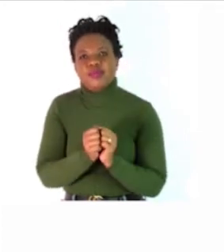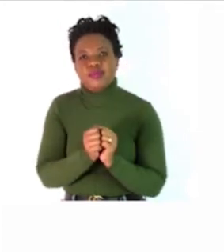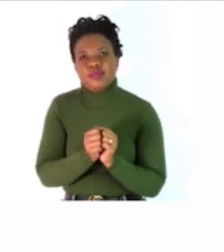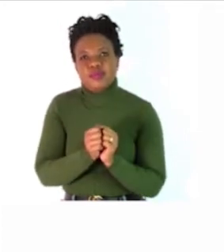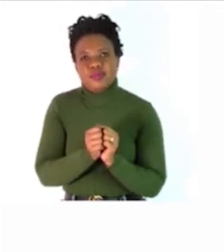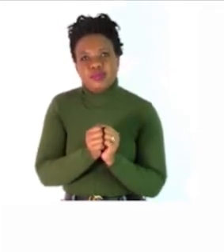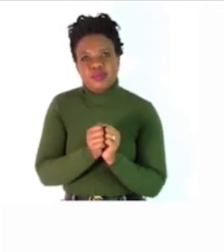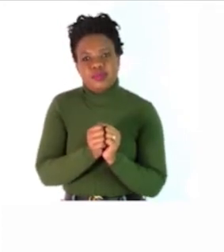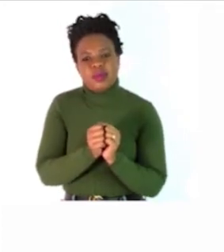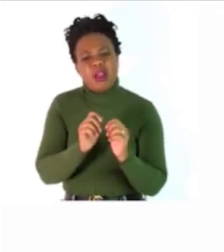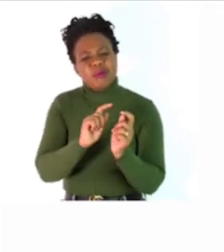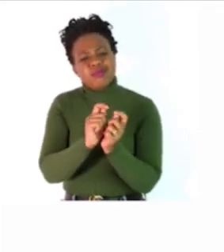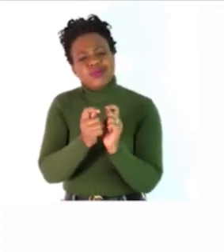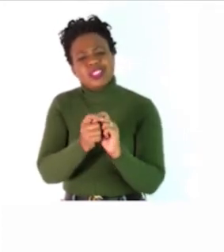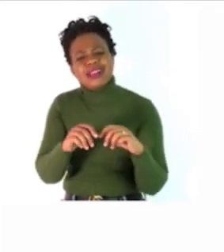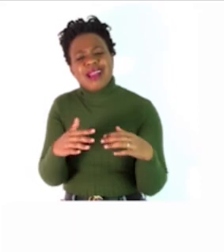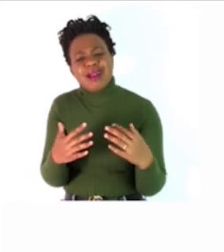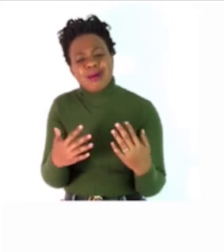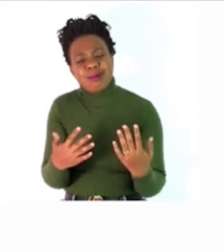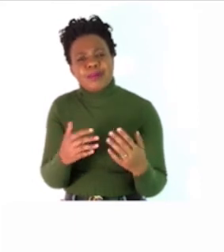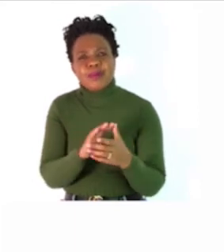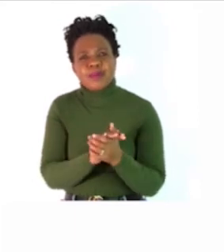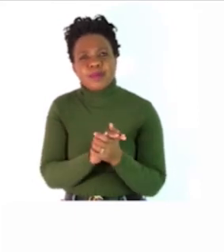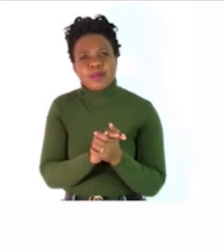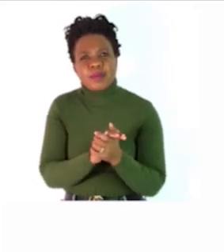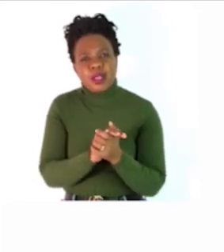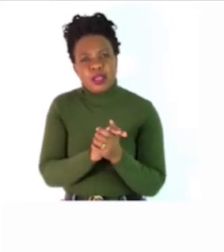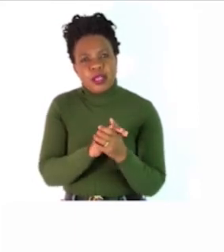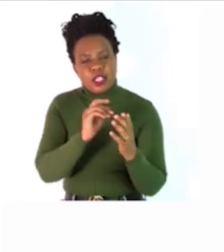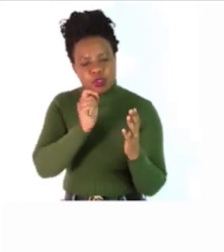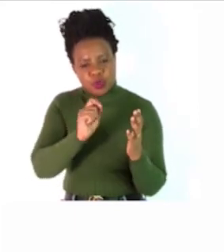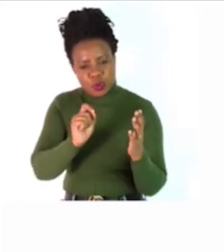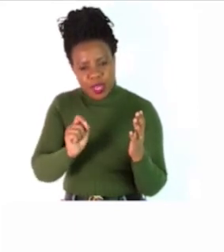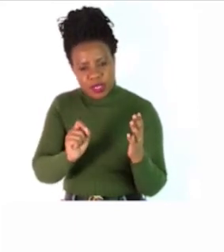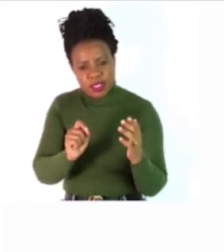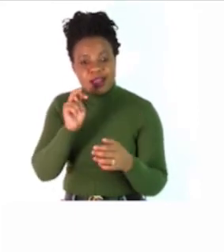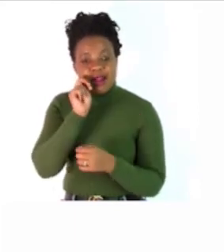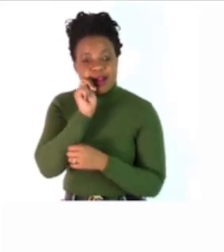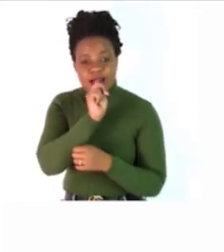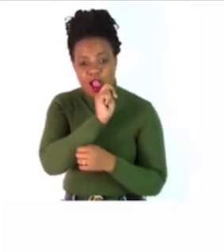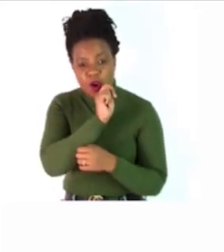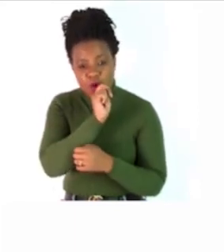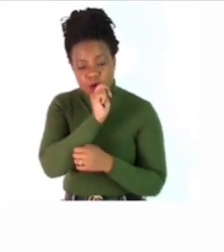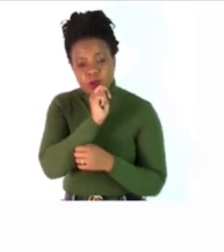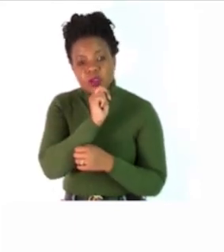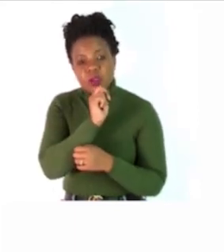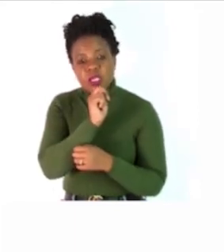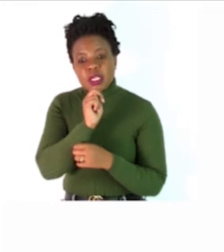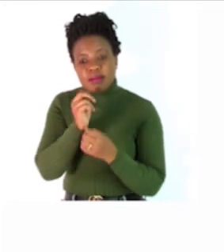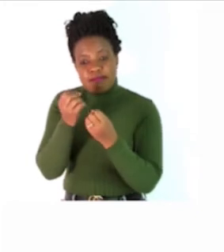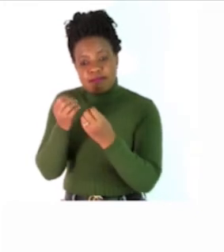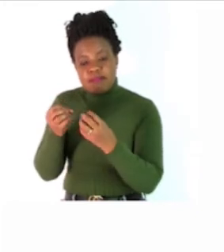how are you going to change that sentence and write the nouns into their plural forms